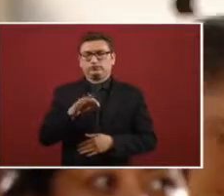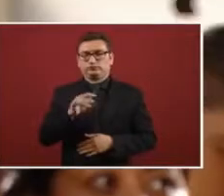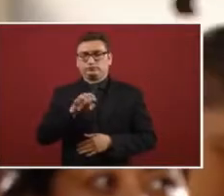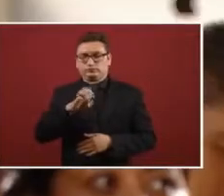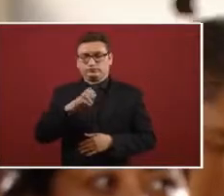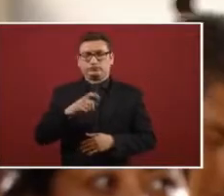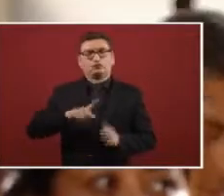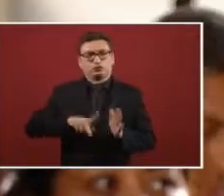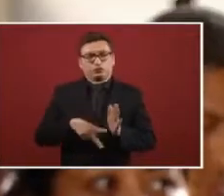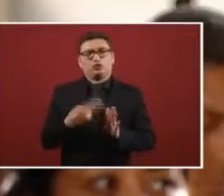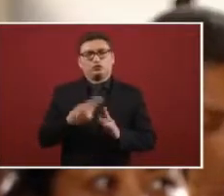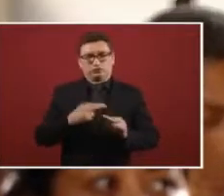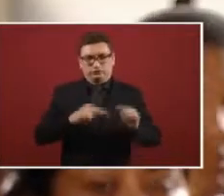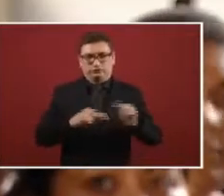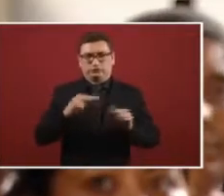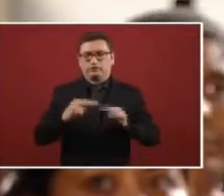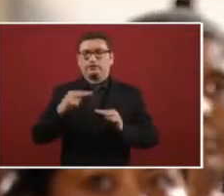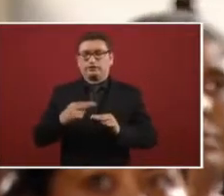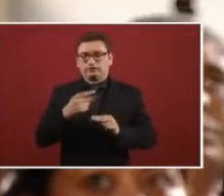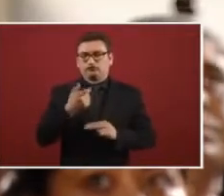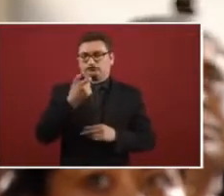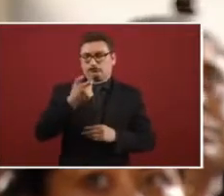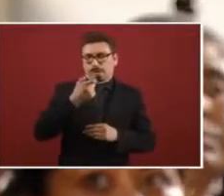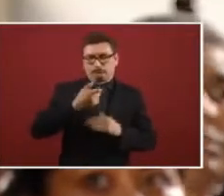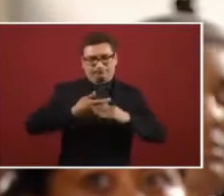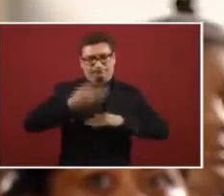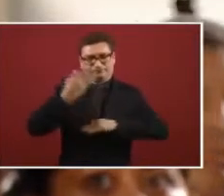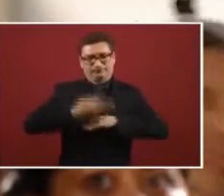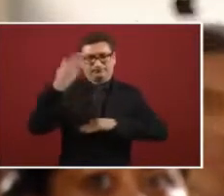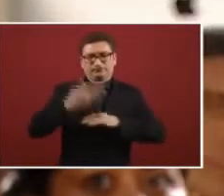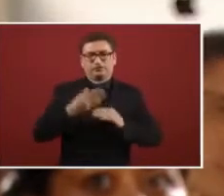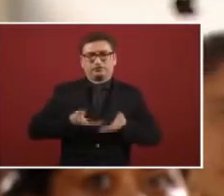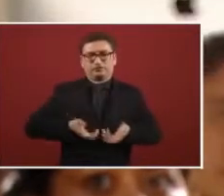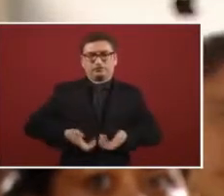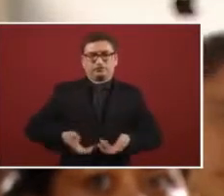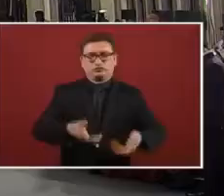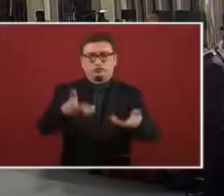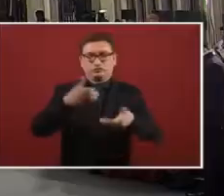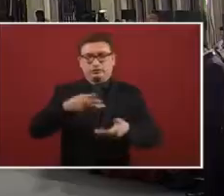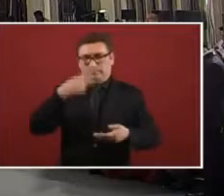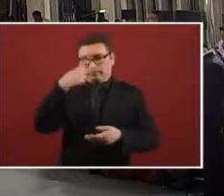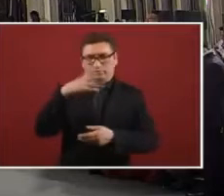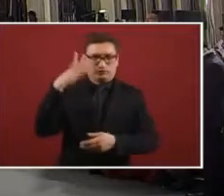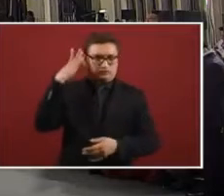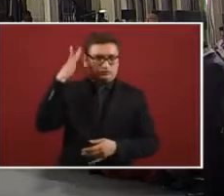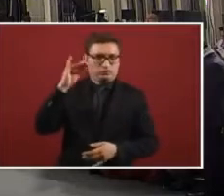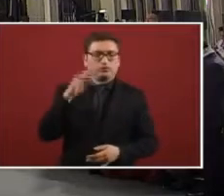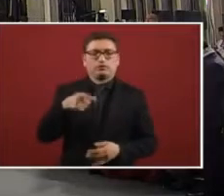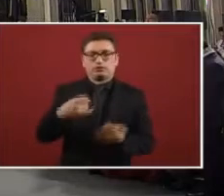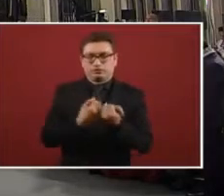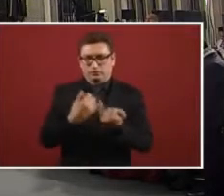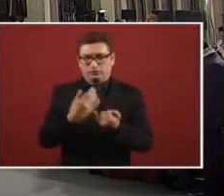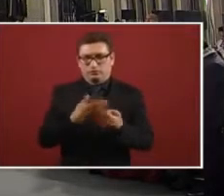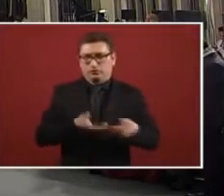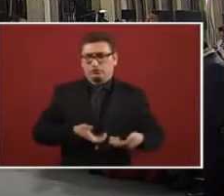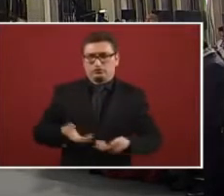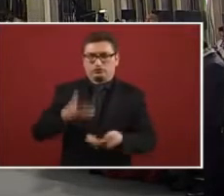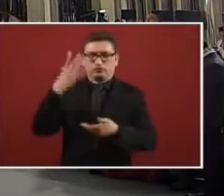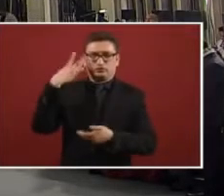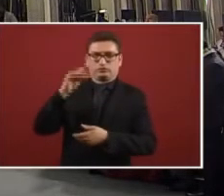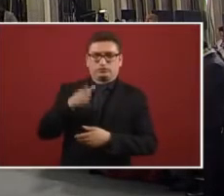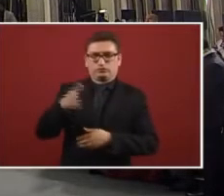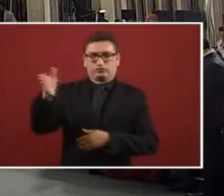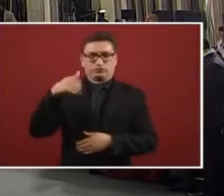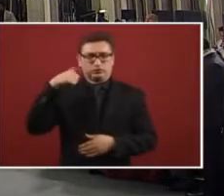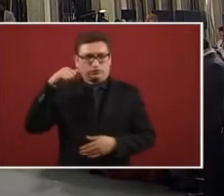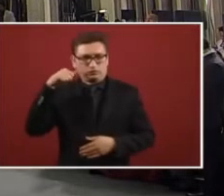they increased the tariffs in Cuernavaca and Acapulco,